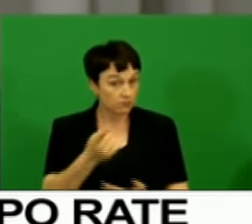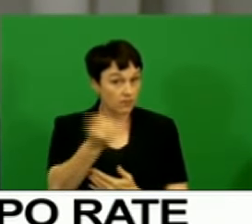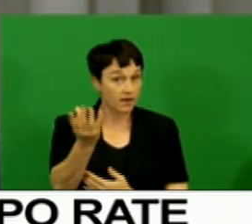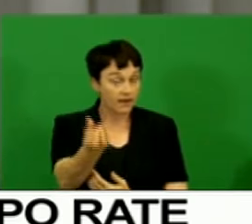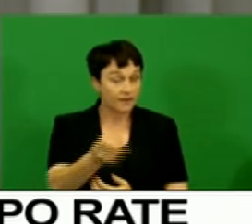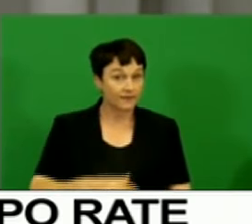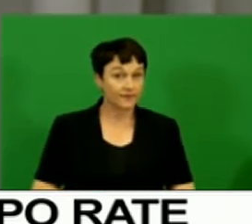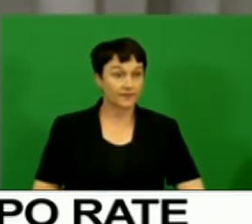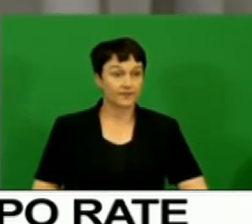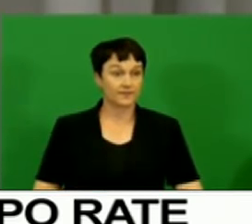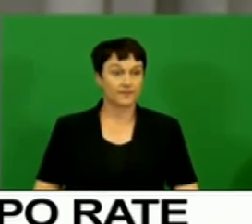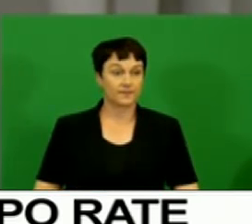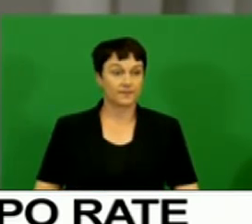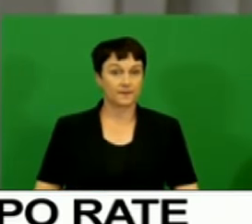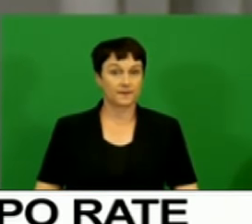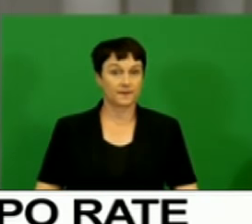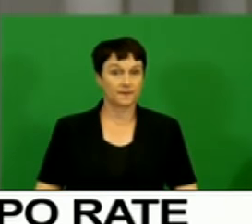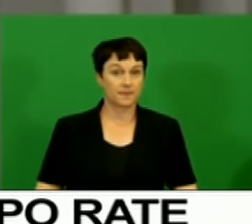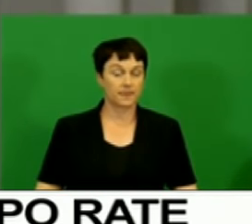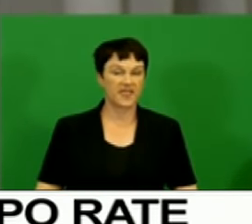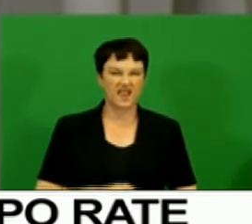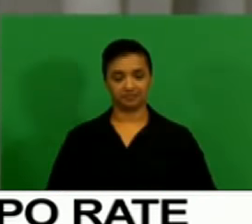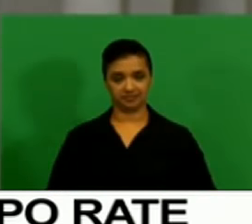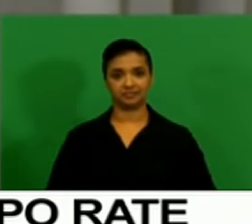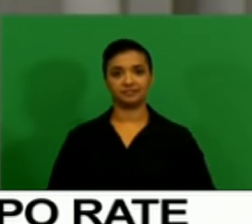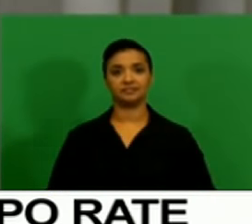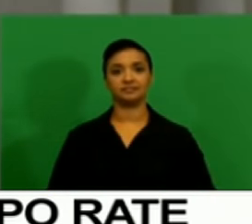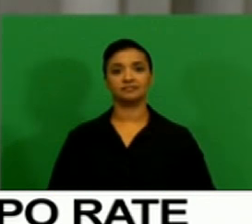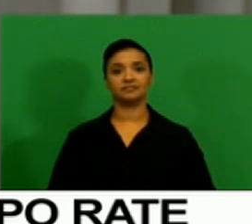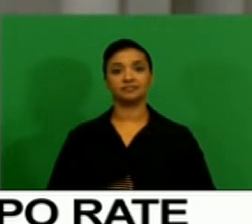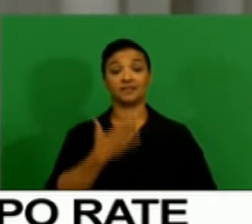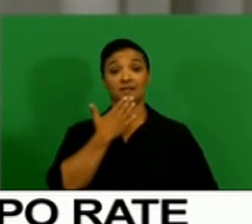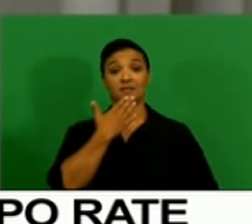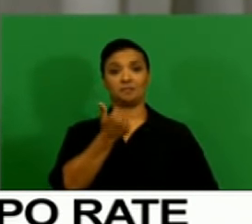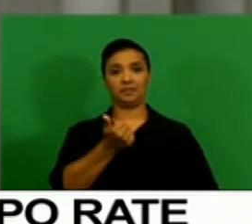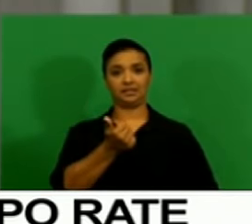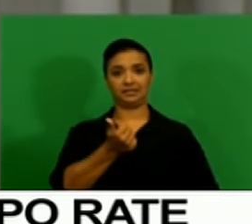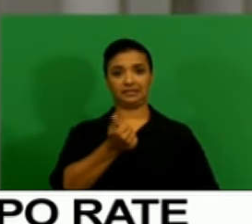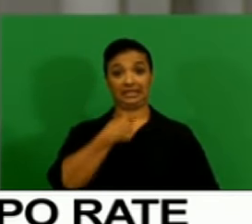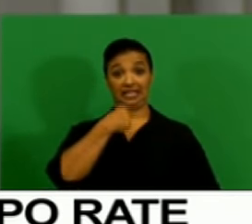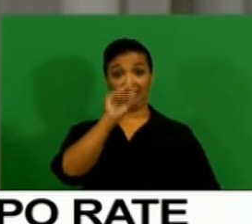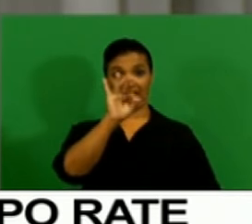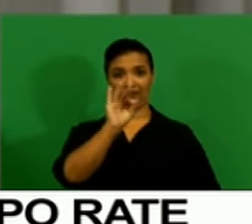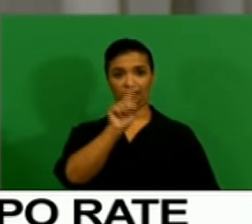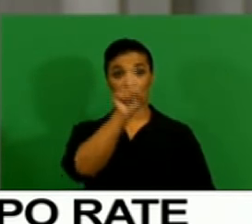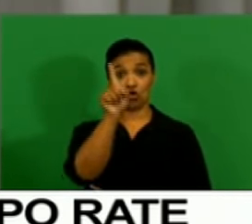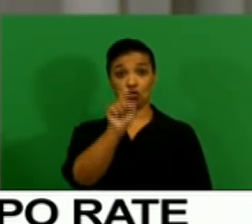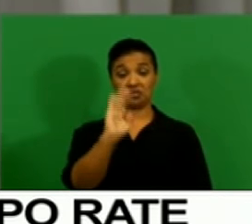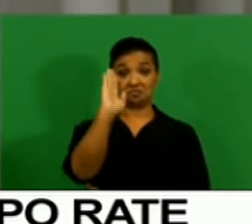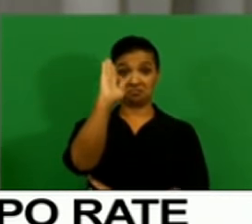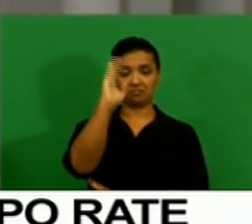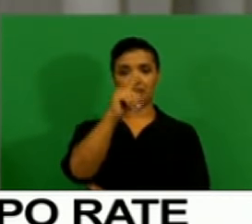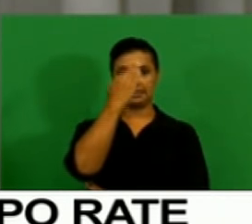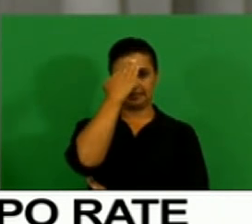as usual, please identify yourself and the media